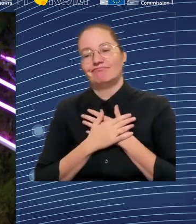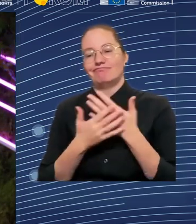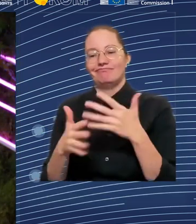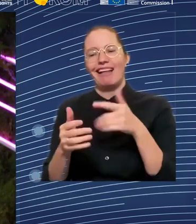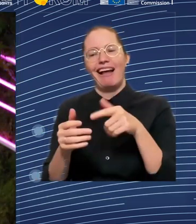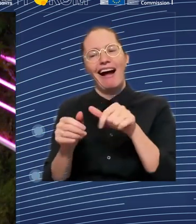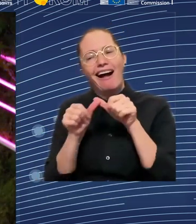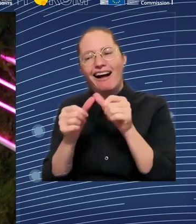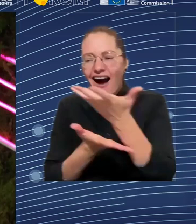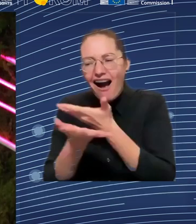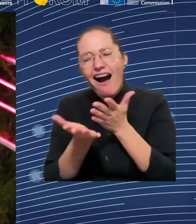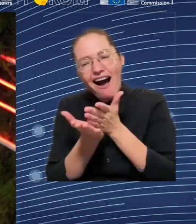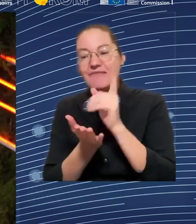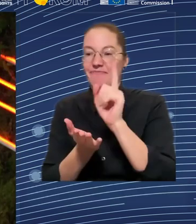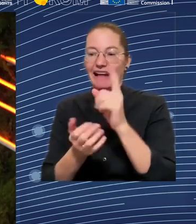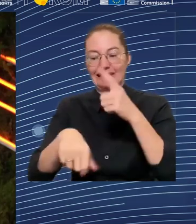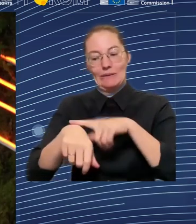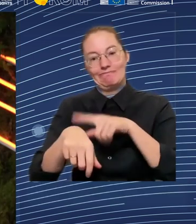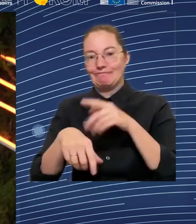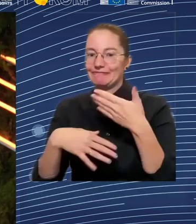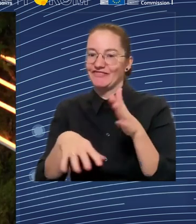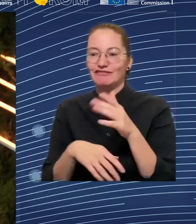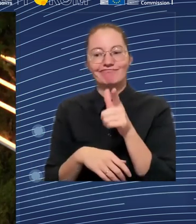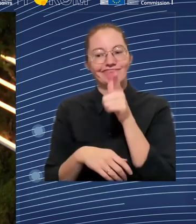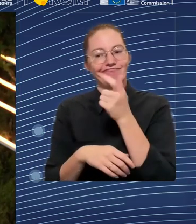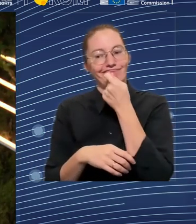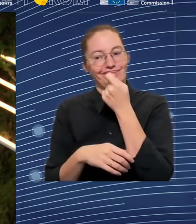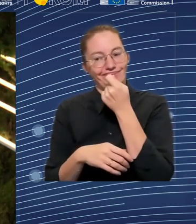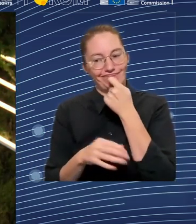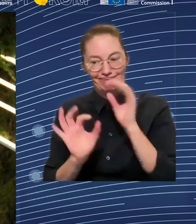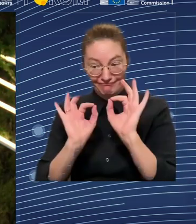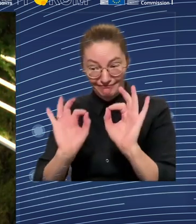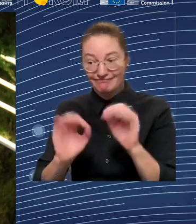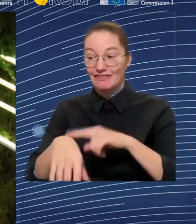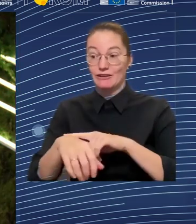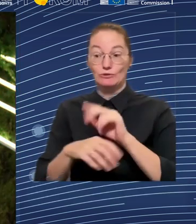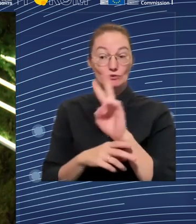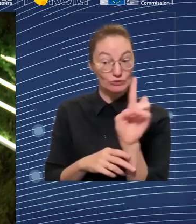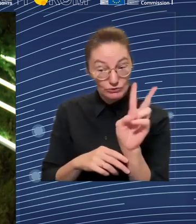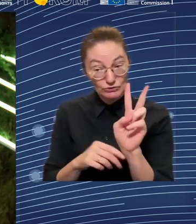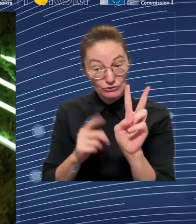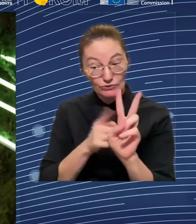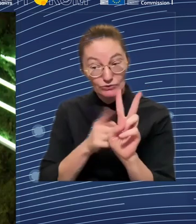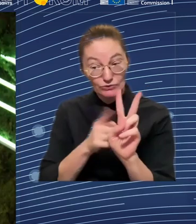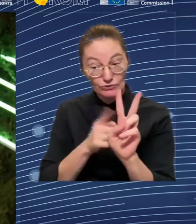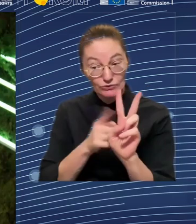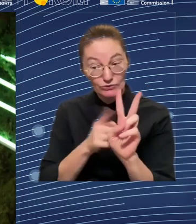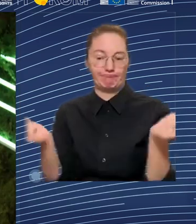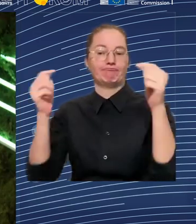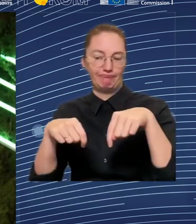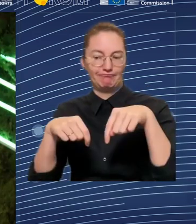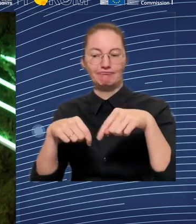the interactive website. A quick reminder, you can find it if you look for ESDE Review